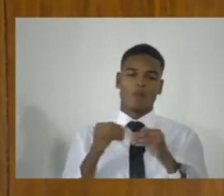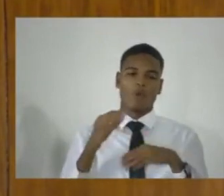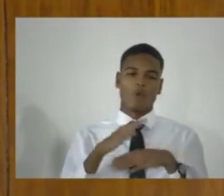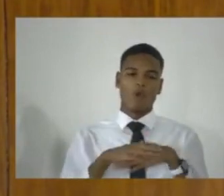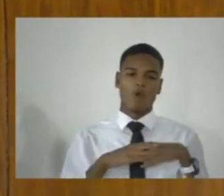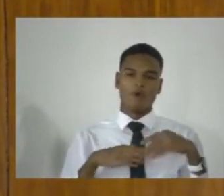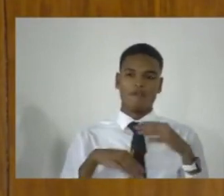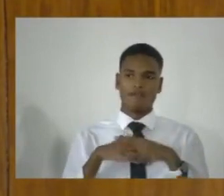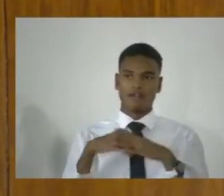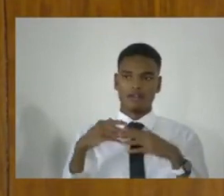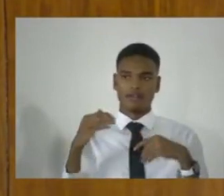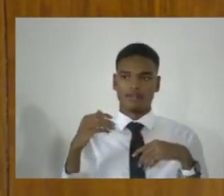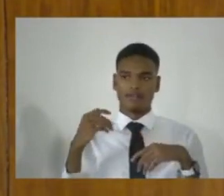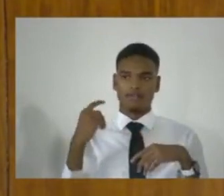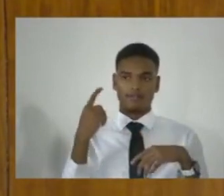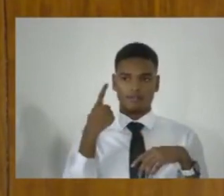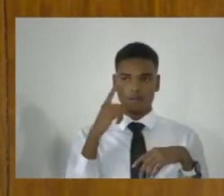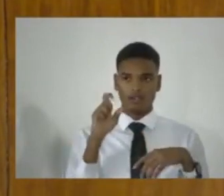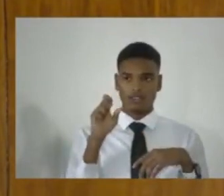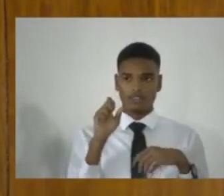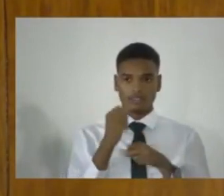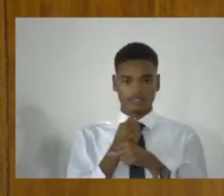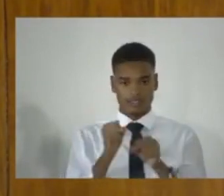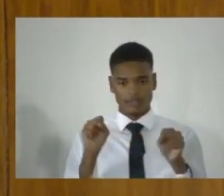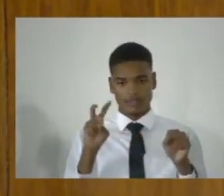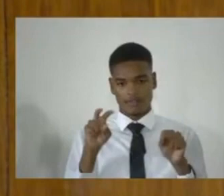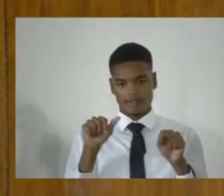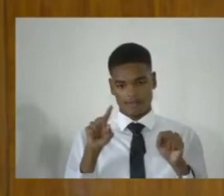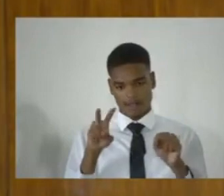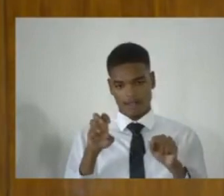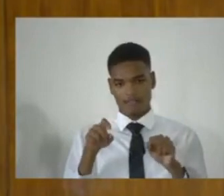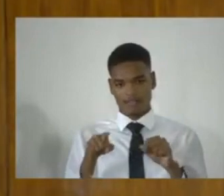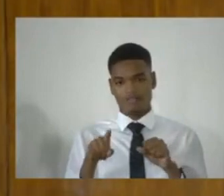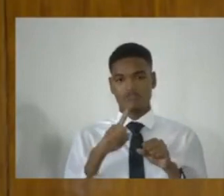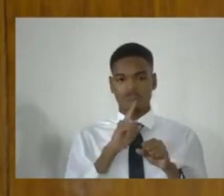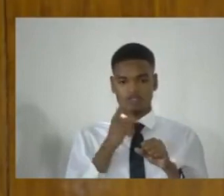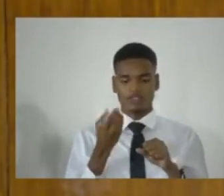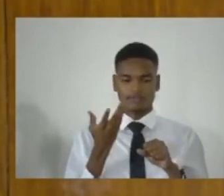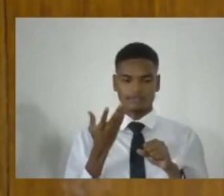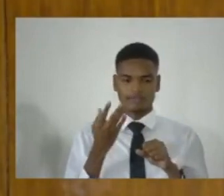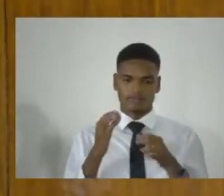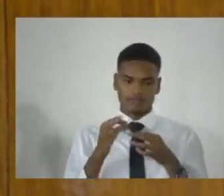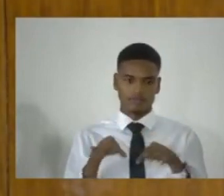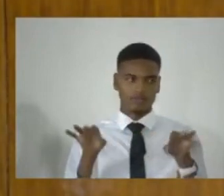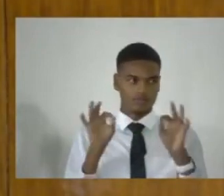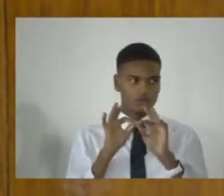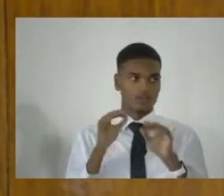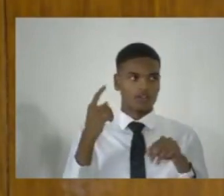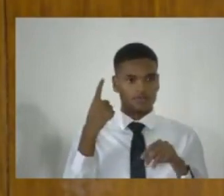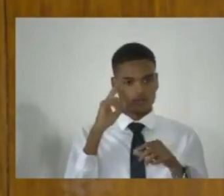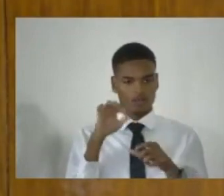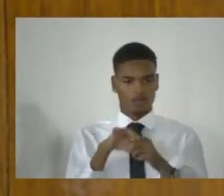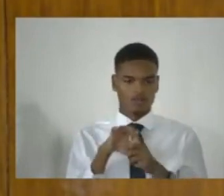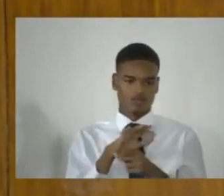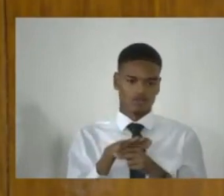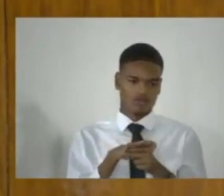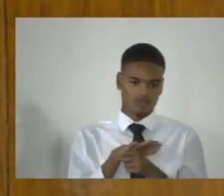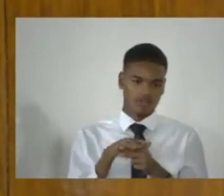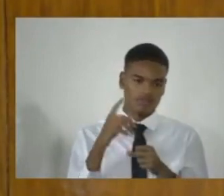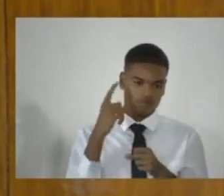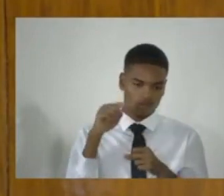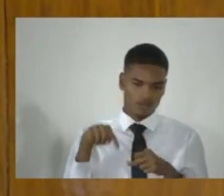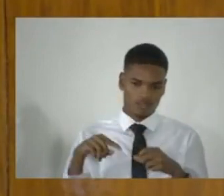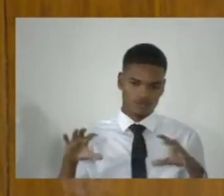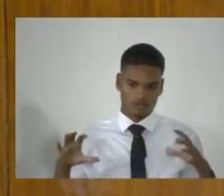the safety valve, which I think is absolutely critical to the constitutionality of this legislation, not to say